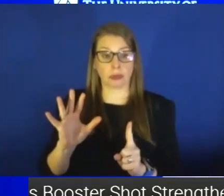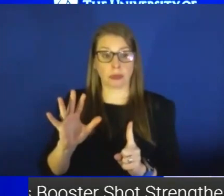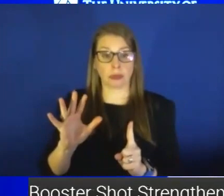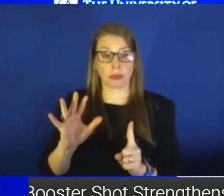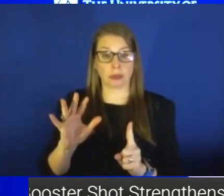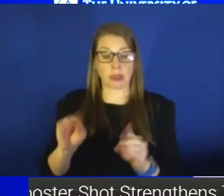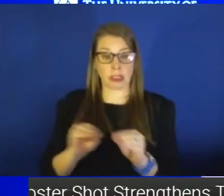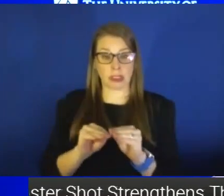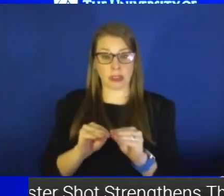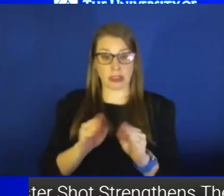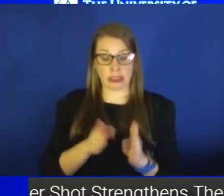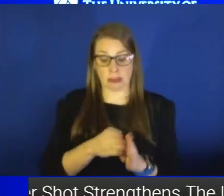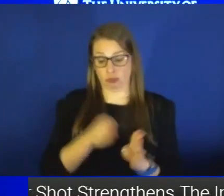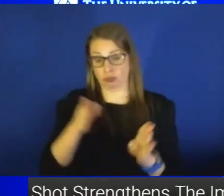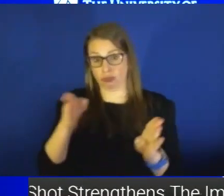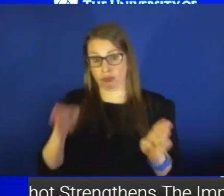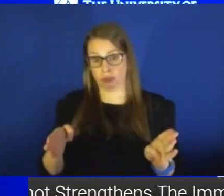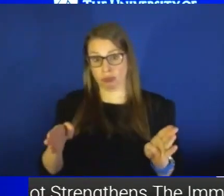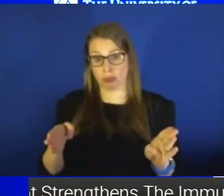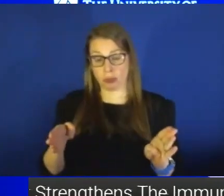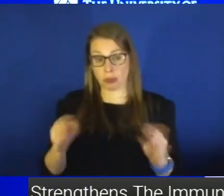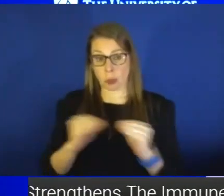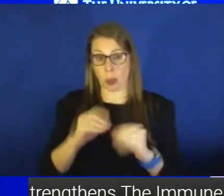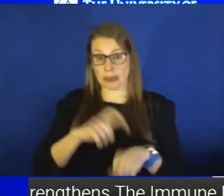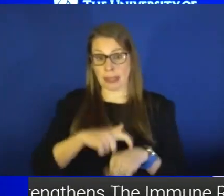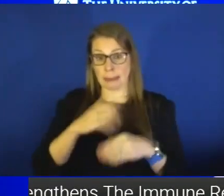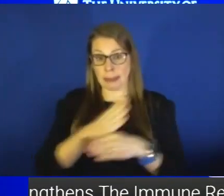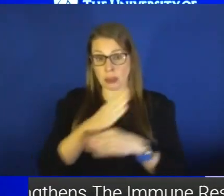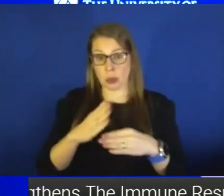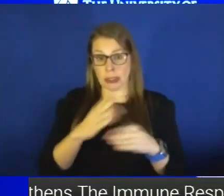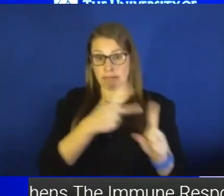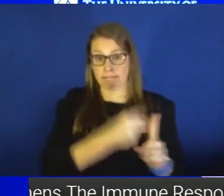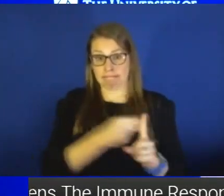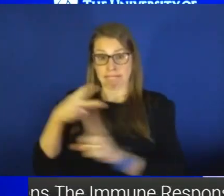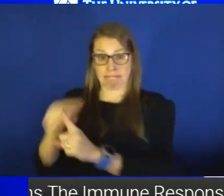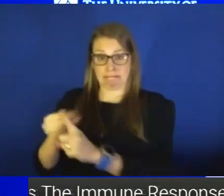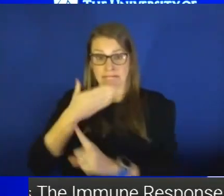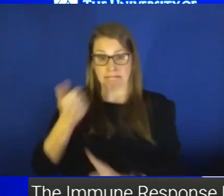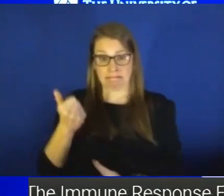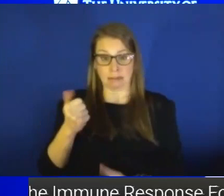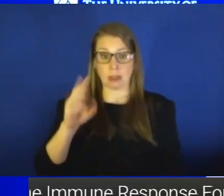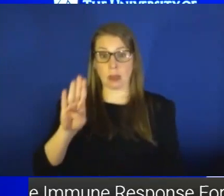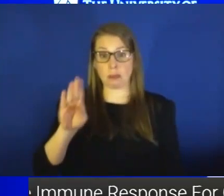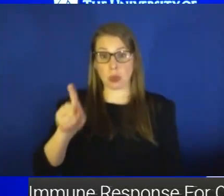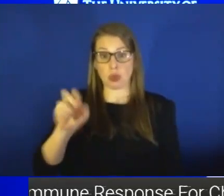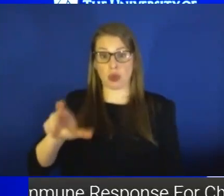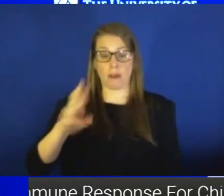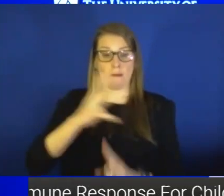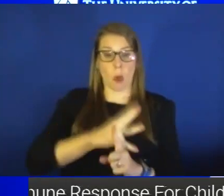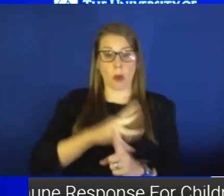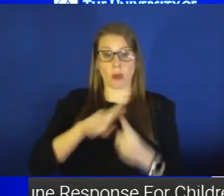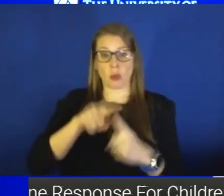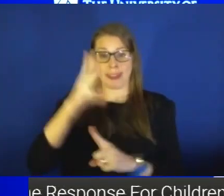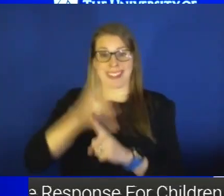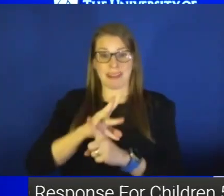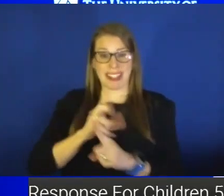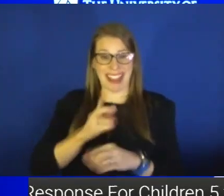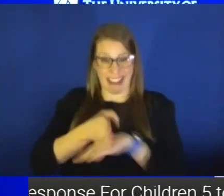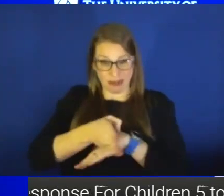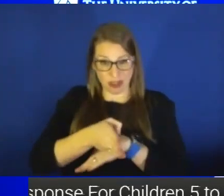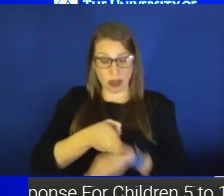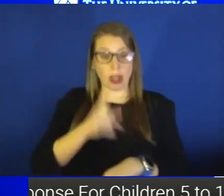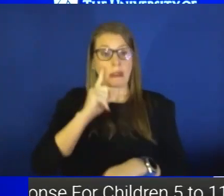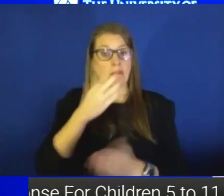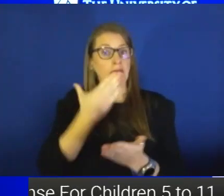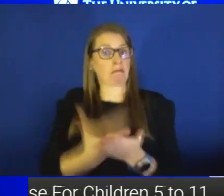apart that may be better? So we know that that booster is coming four to six months after. I think that is a good sign for those